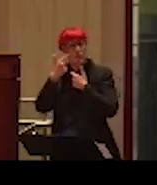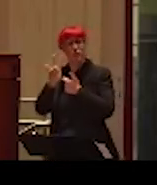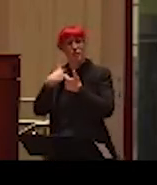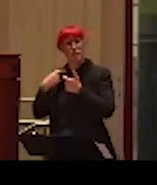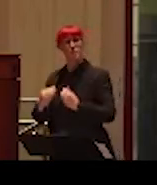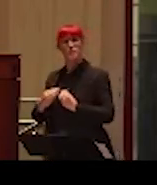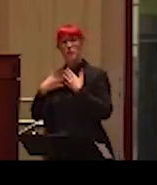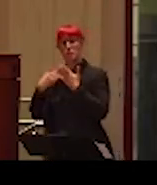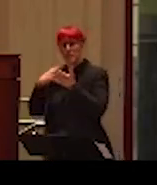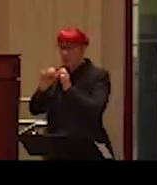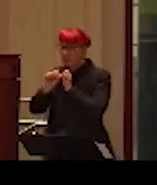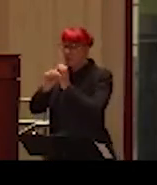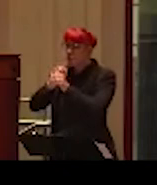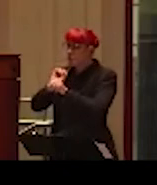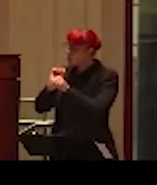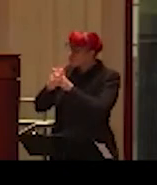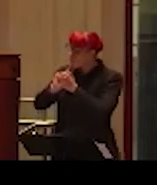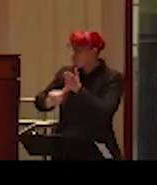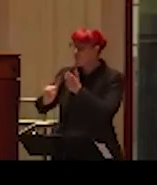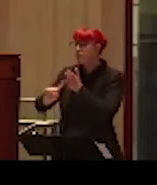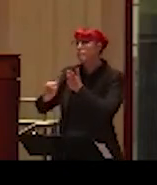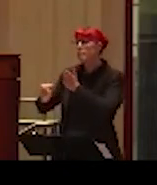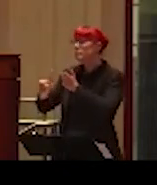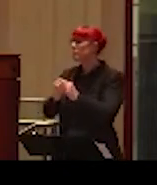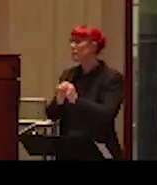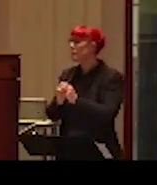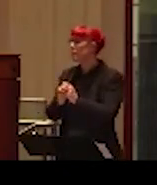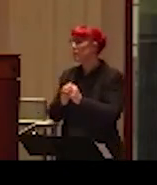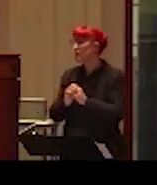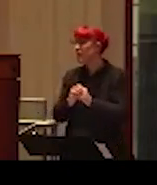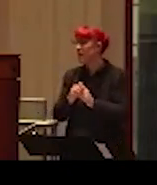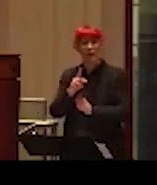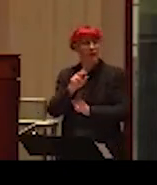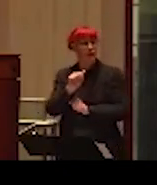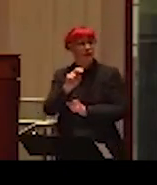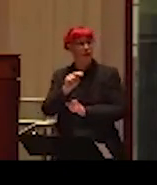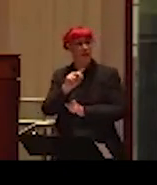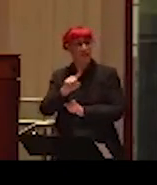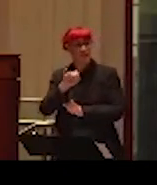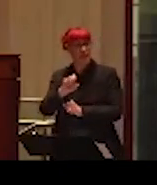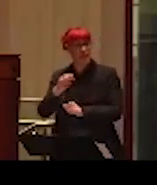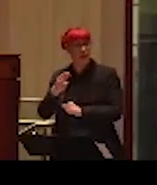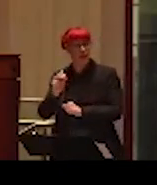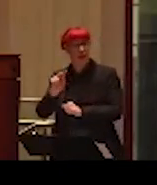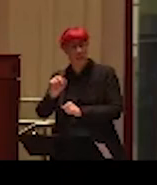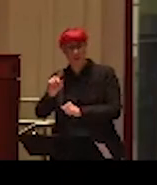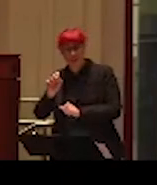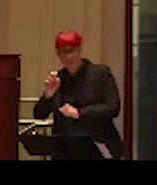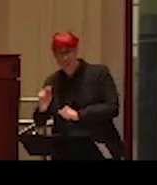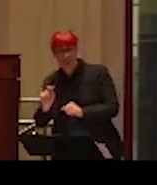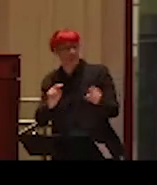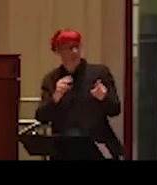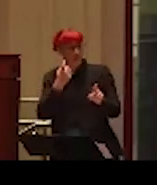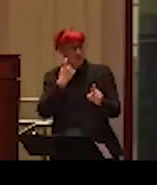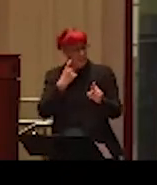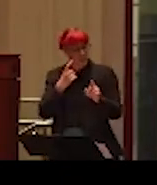work. And I particularly would like to mention Kenzie Hansen, my MA student who successfully defended her work recently,